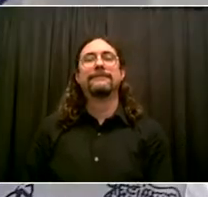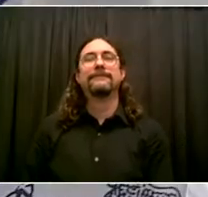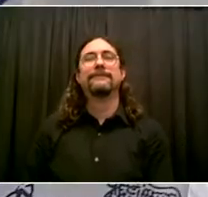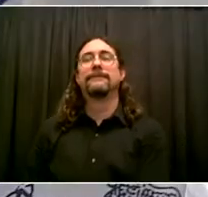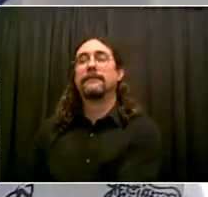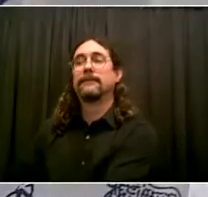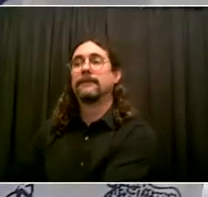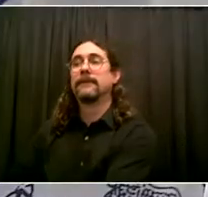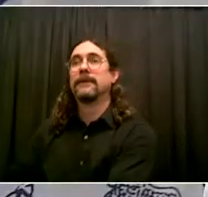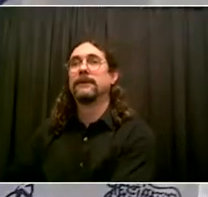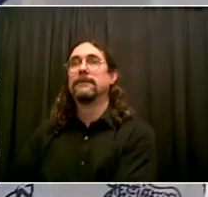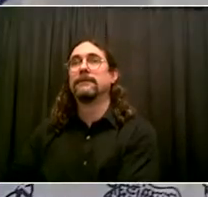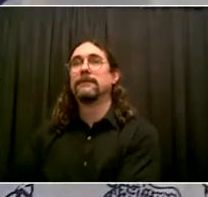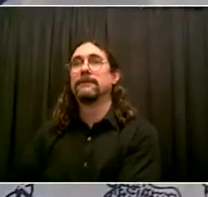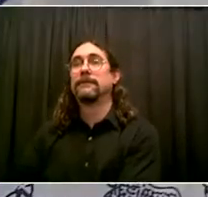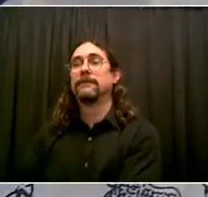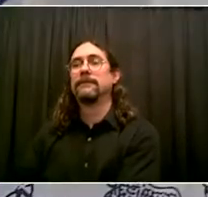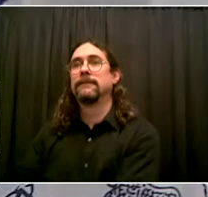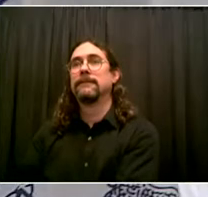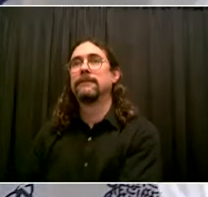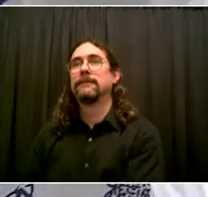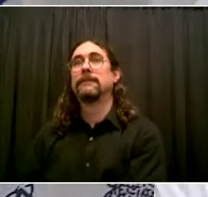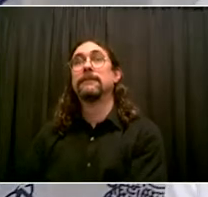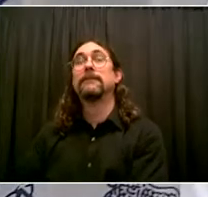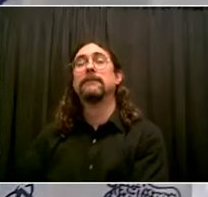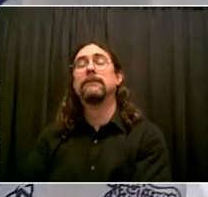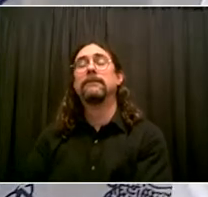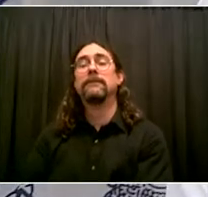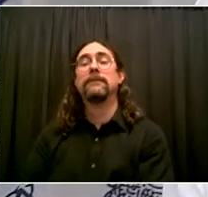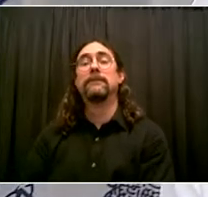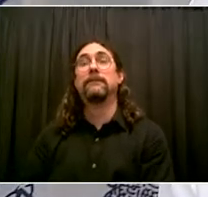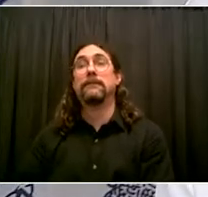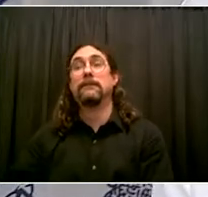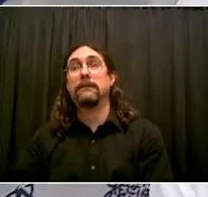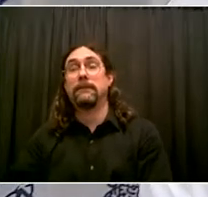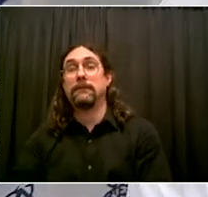It's good that we're giving you practice here so you remember how to do this. Yes, indeed.